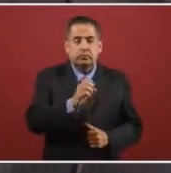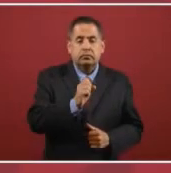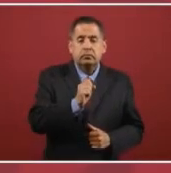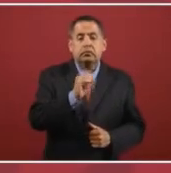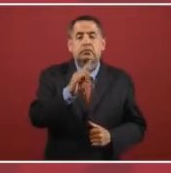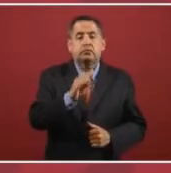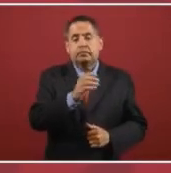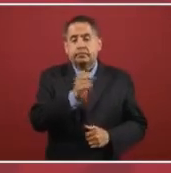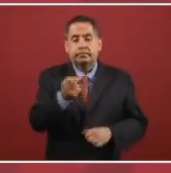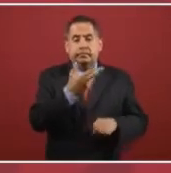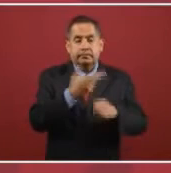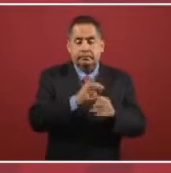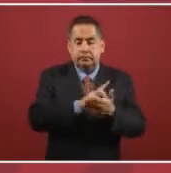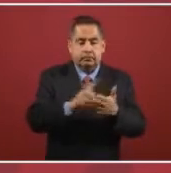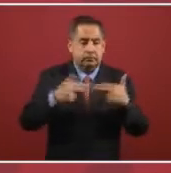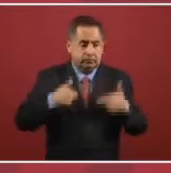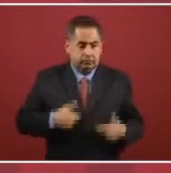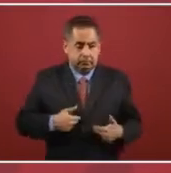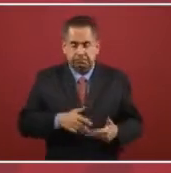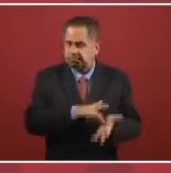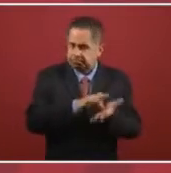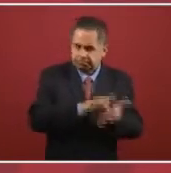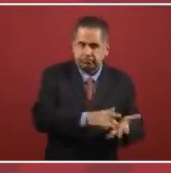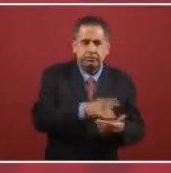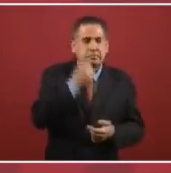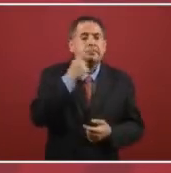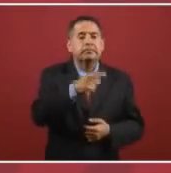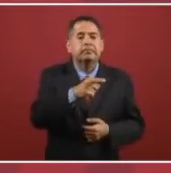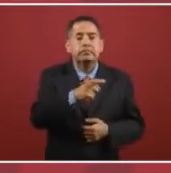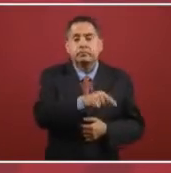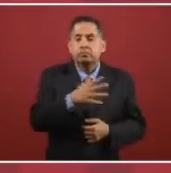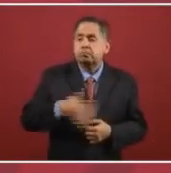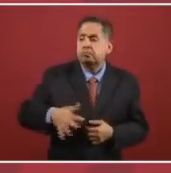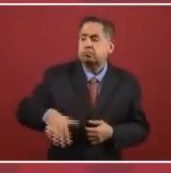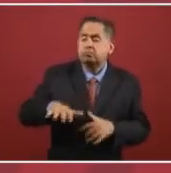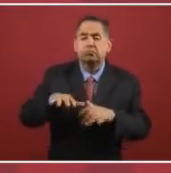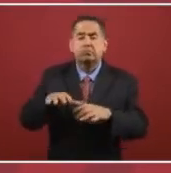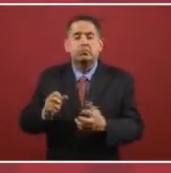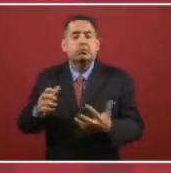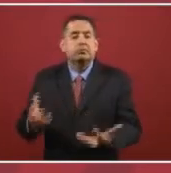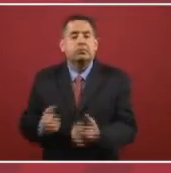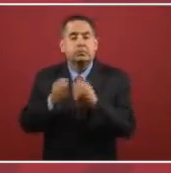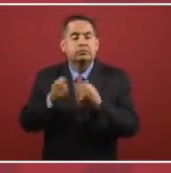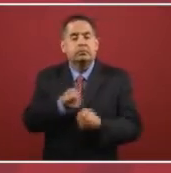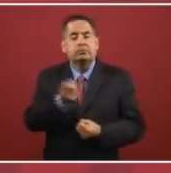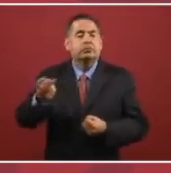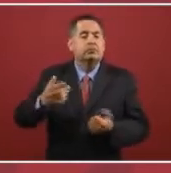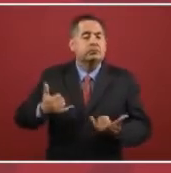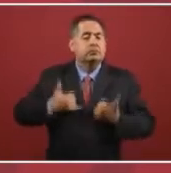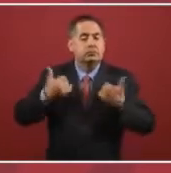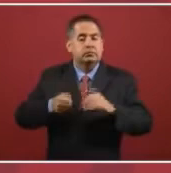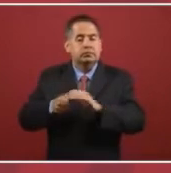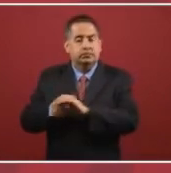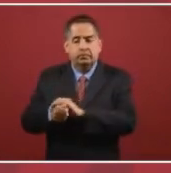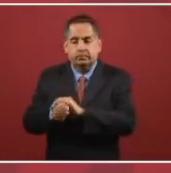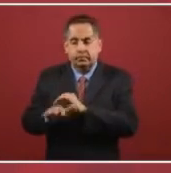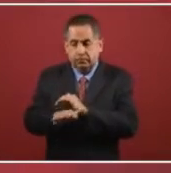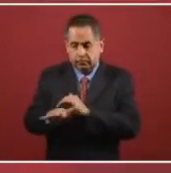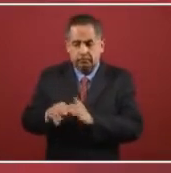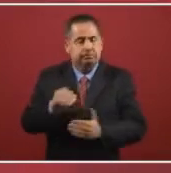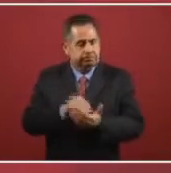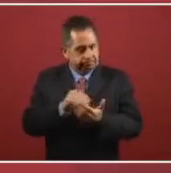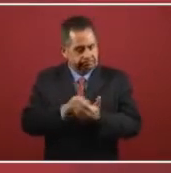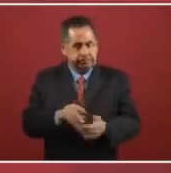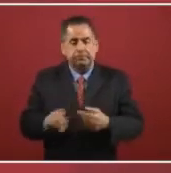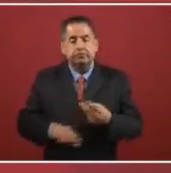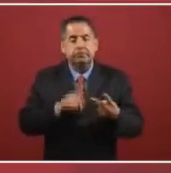The, uh, of Human Rights. For the searching of the young people from . And